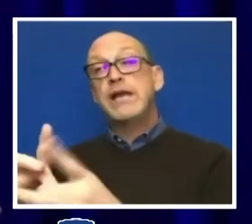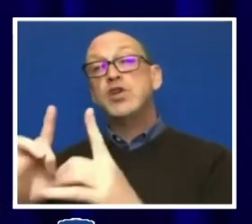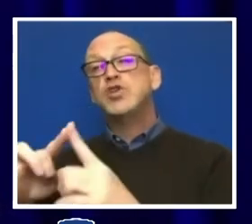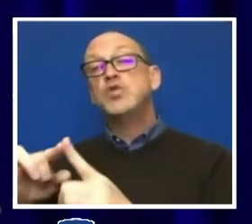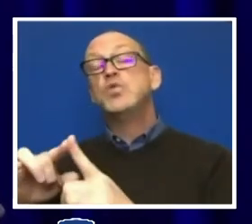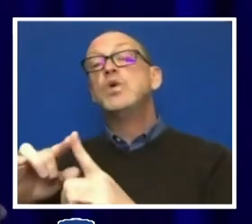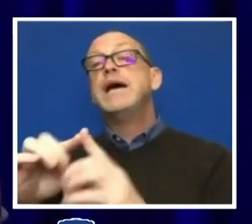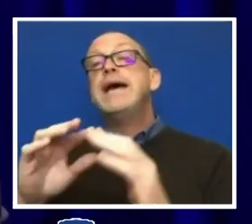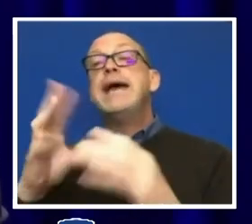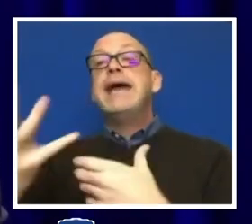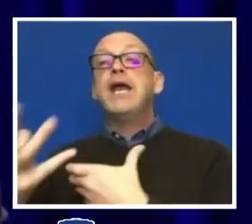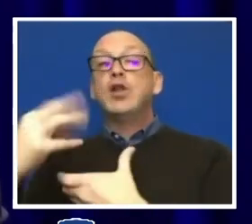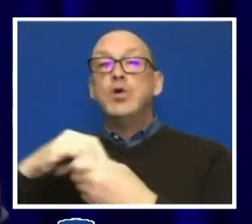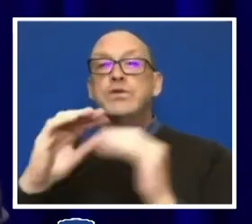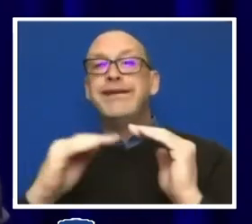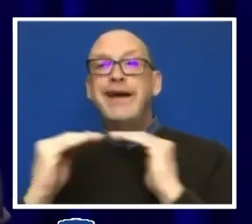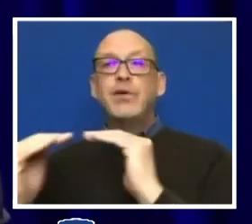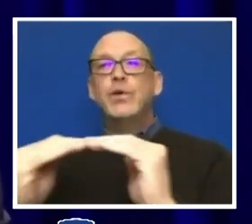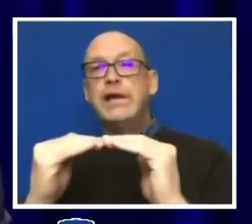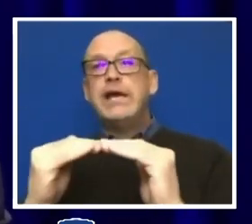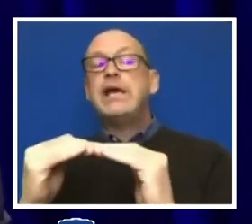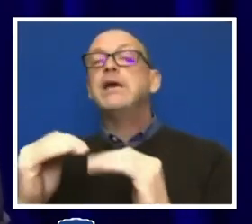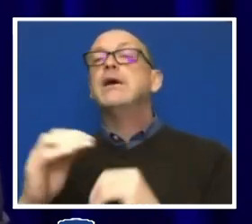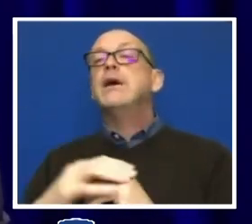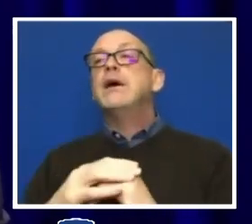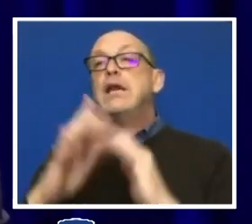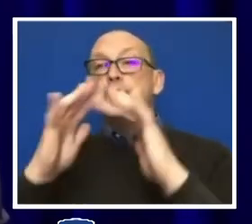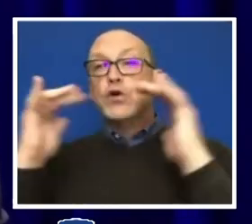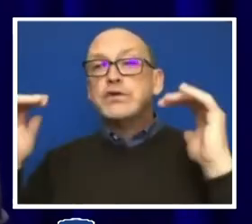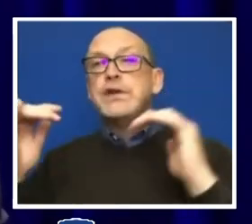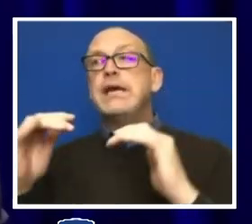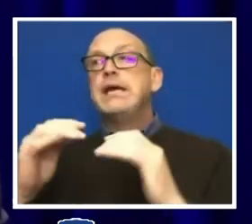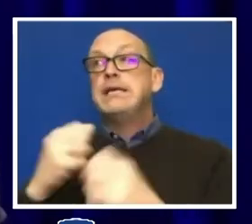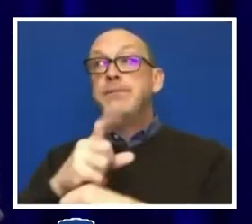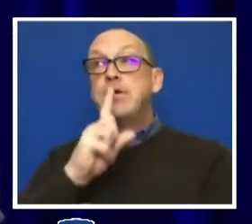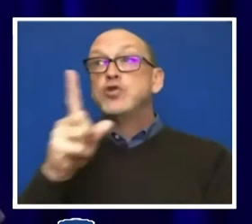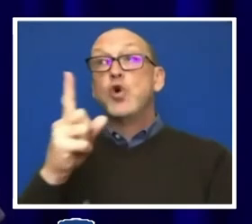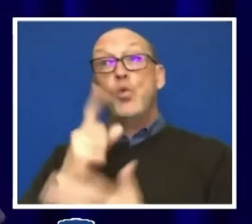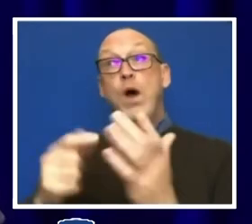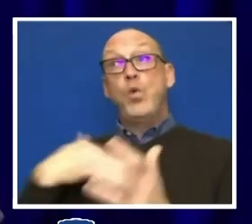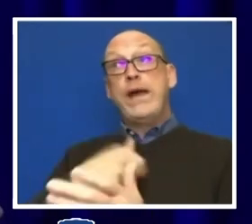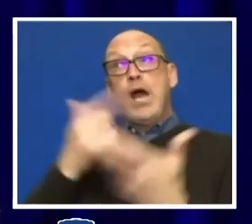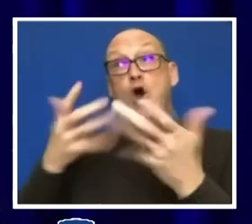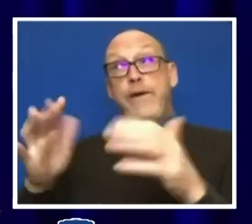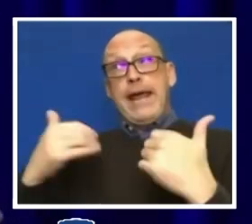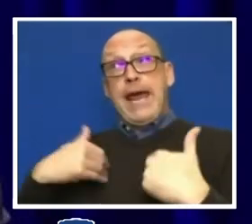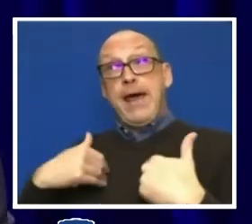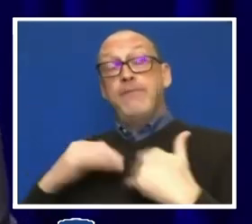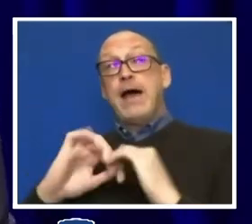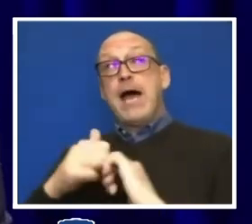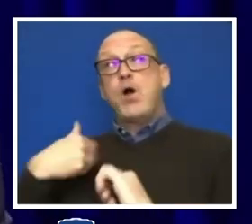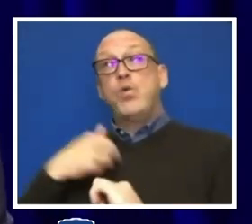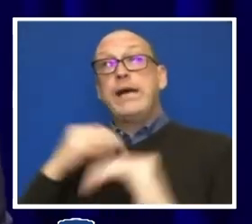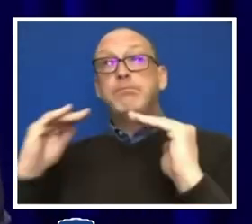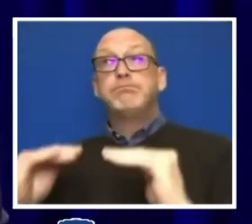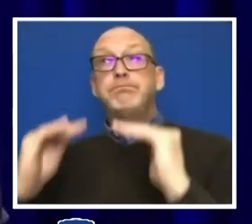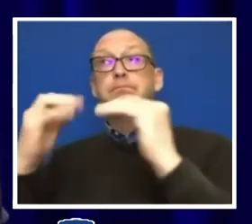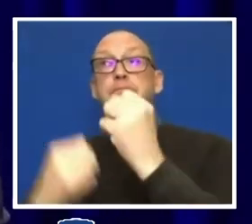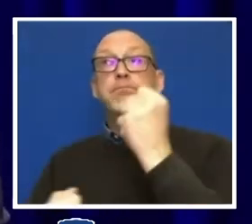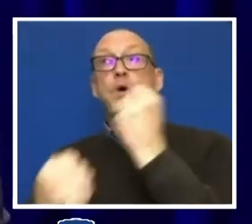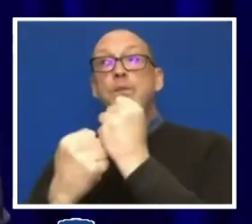inclusion as a way to understand what we have and how we promote this enterprise